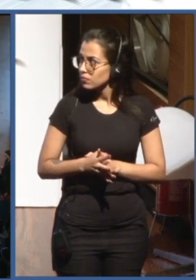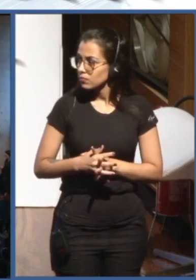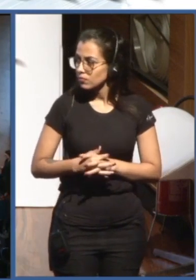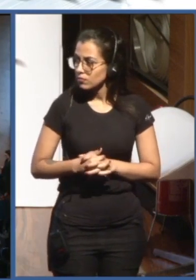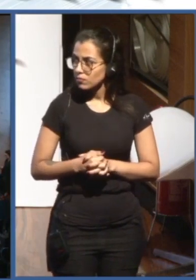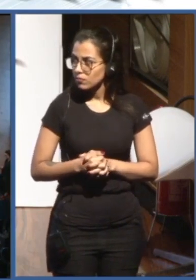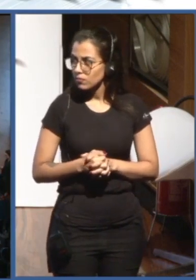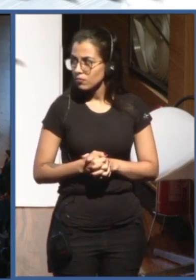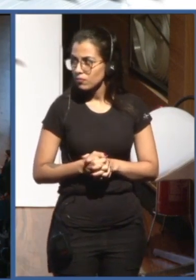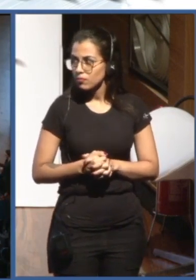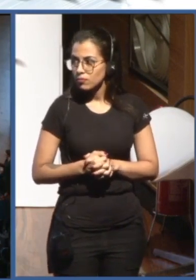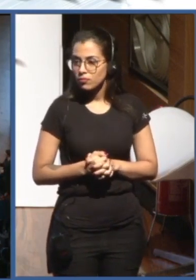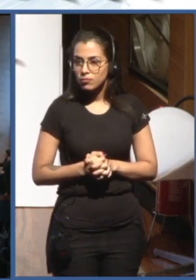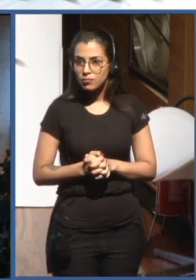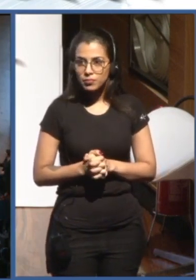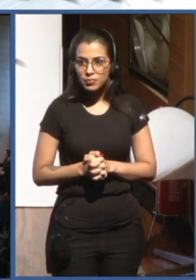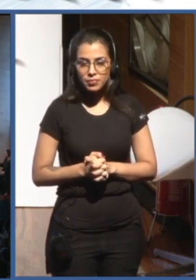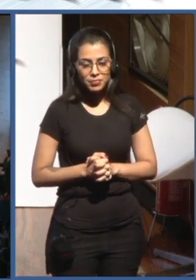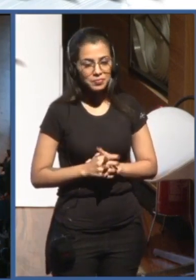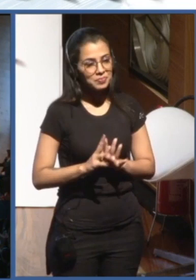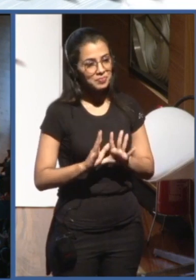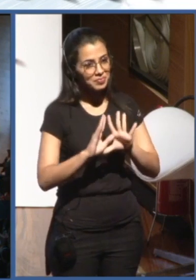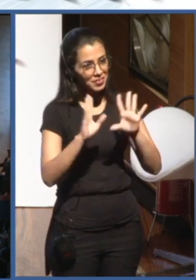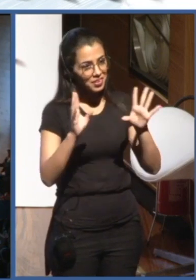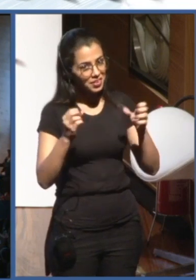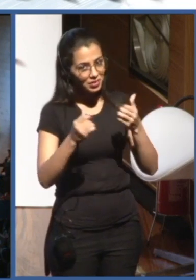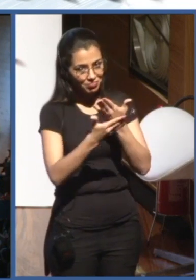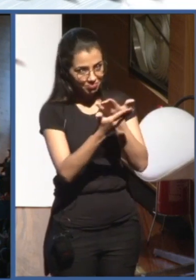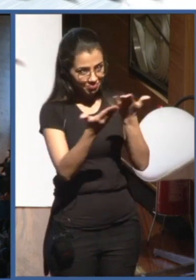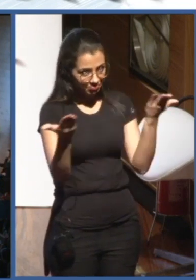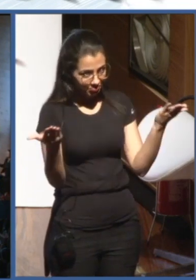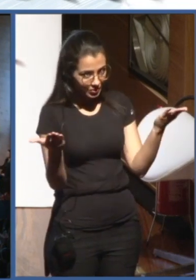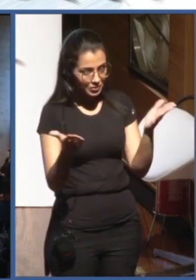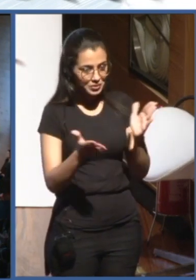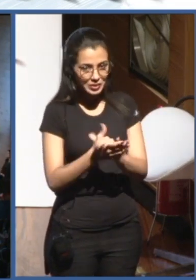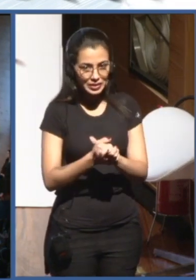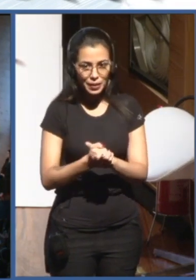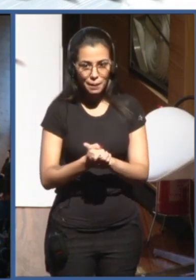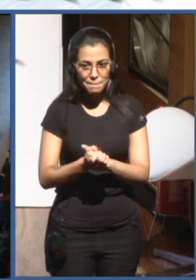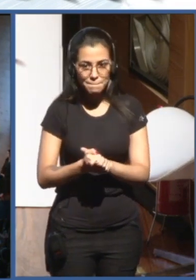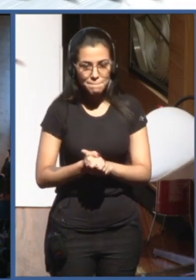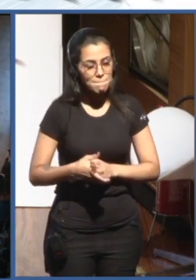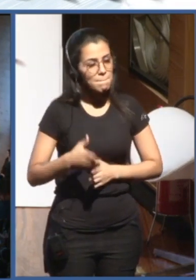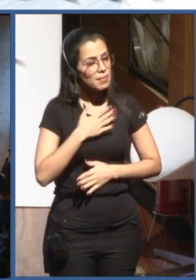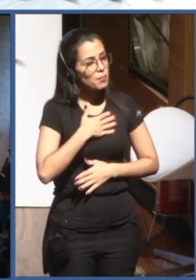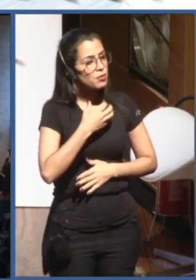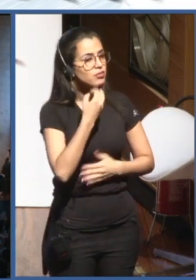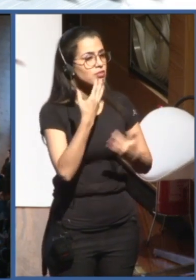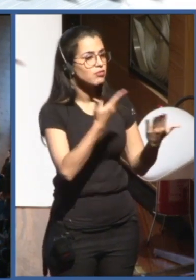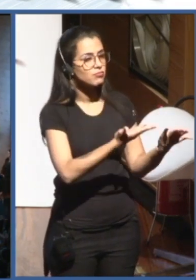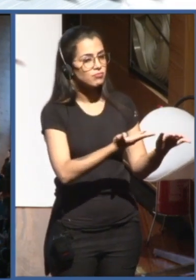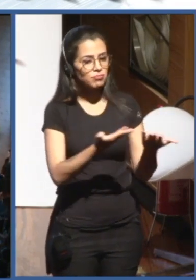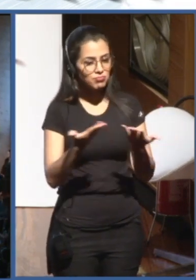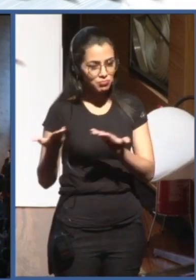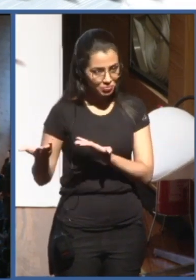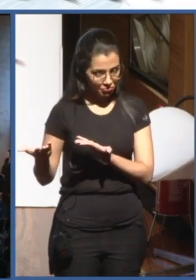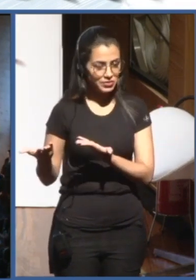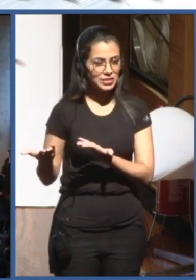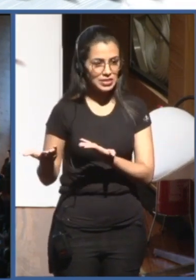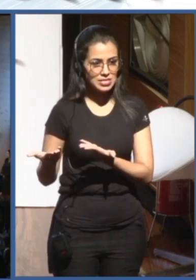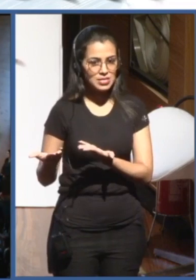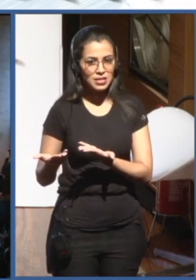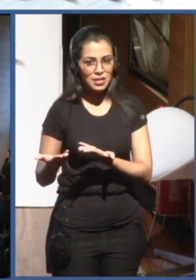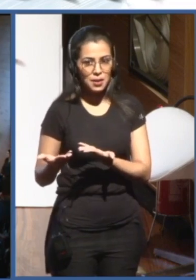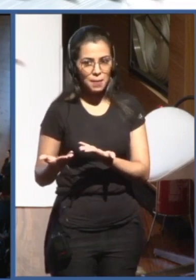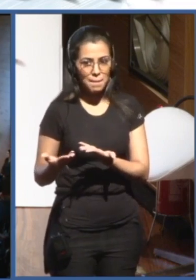Yes, hello. Hello, everybody, and please welcome all these leading panelists.